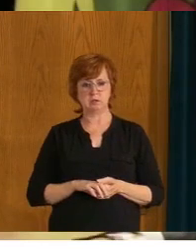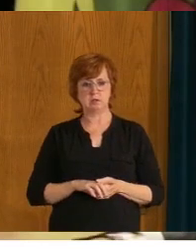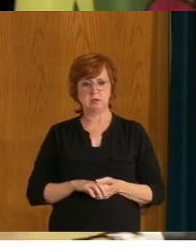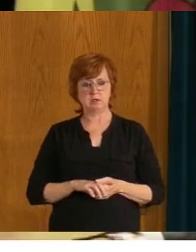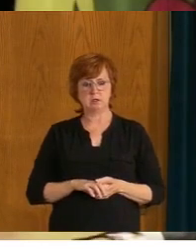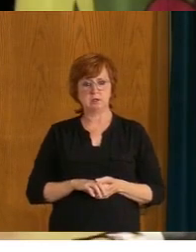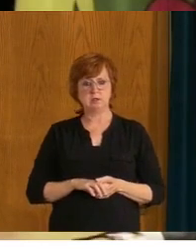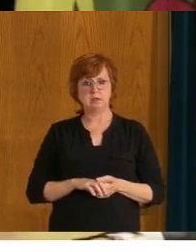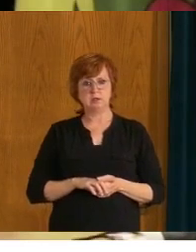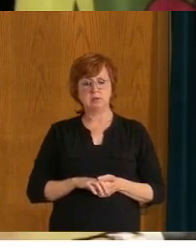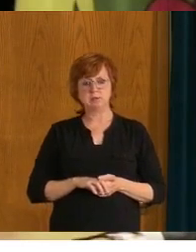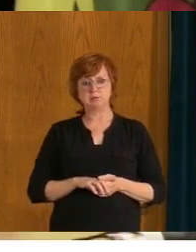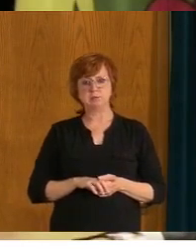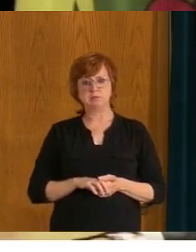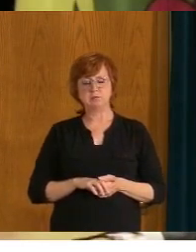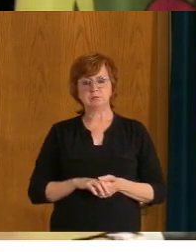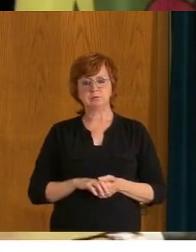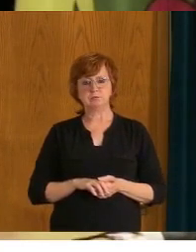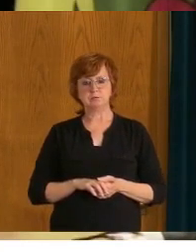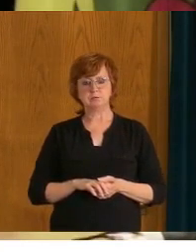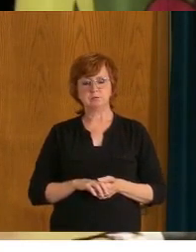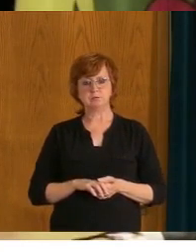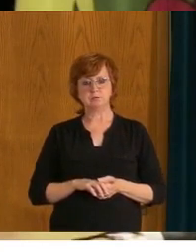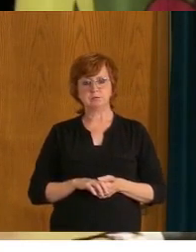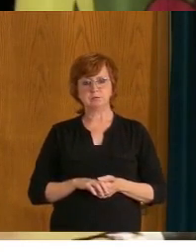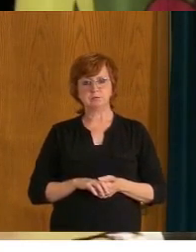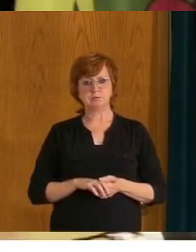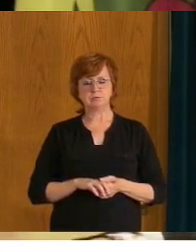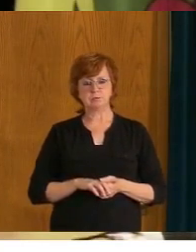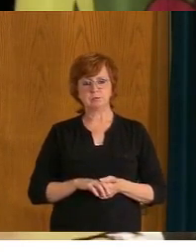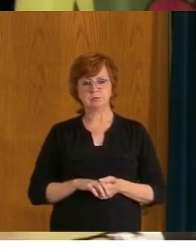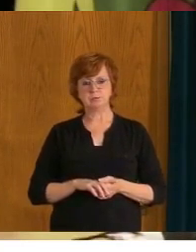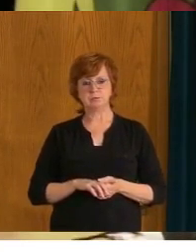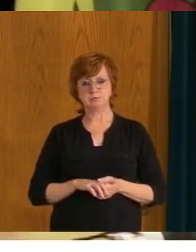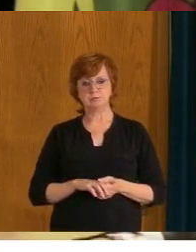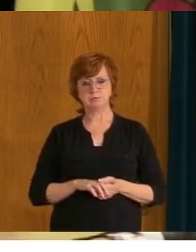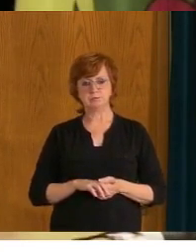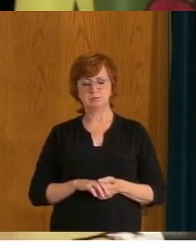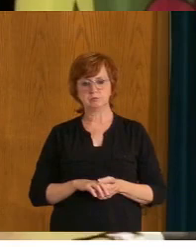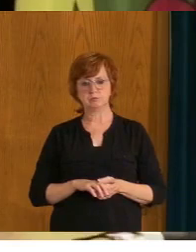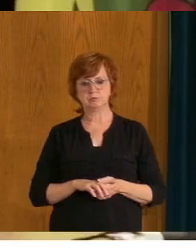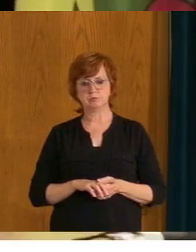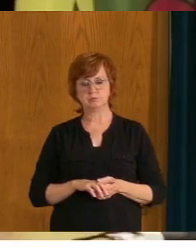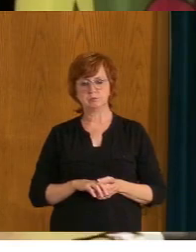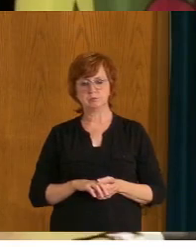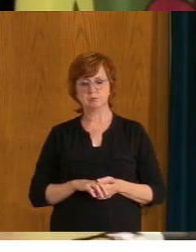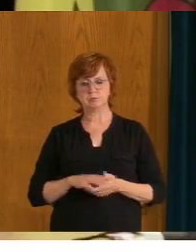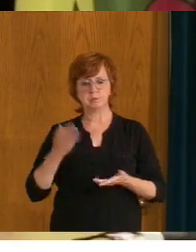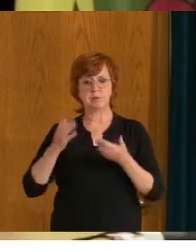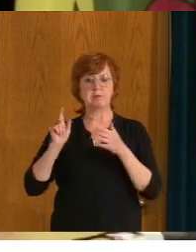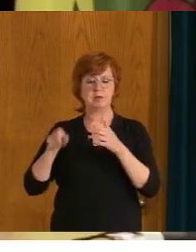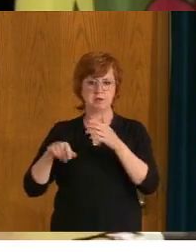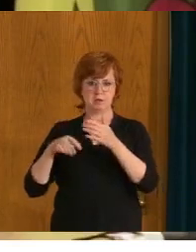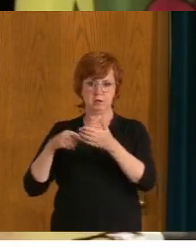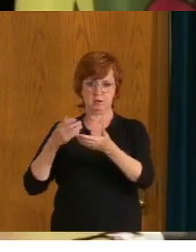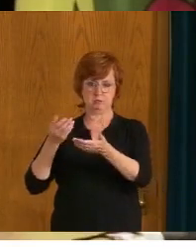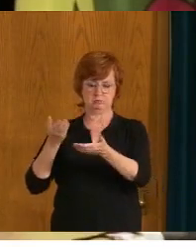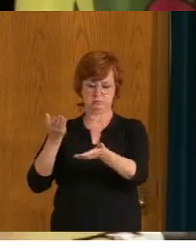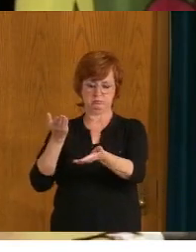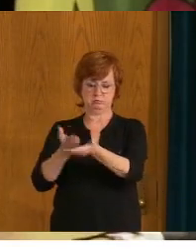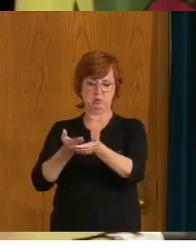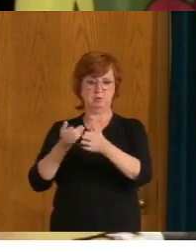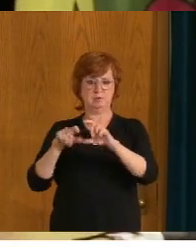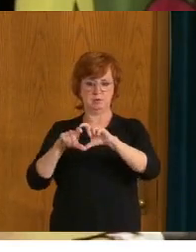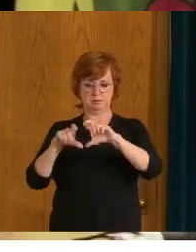maybe even some some some requirements to provide a proof of vaccination to not have